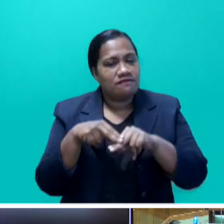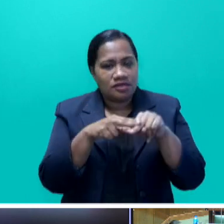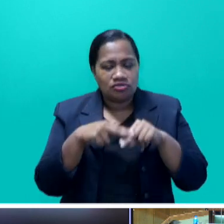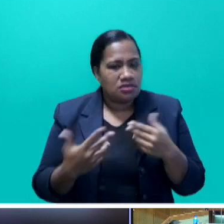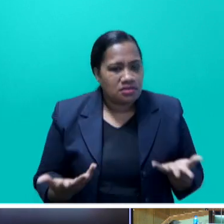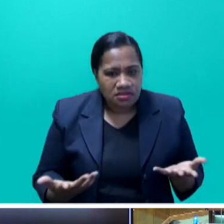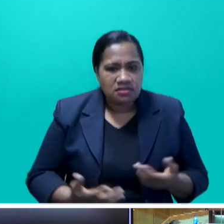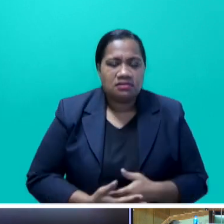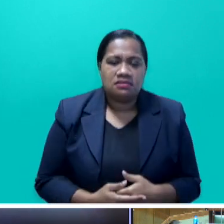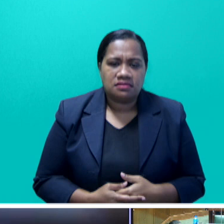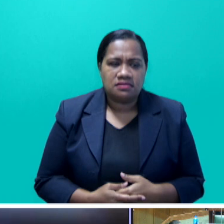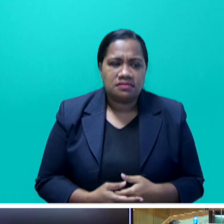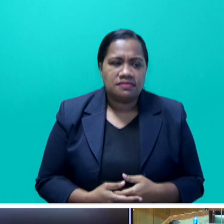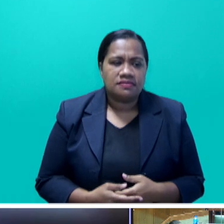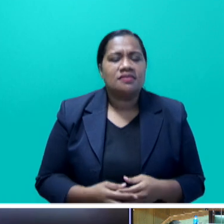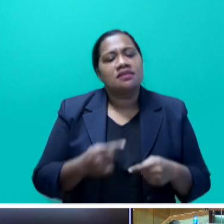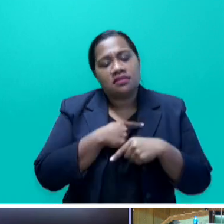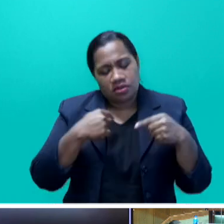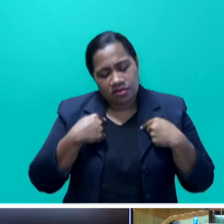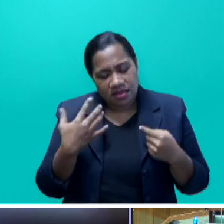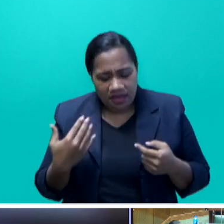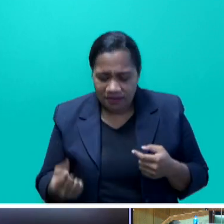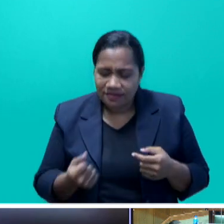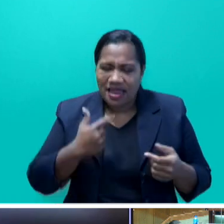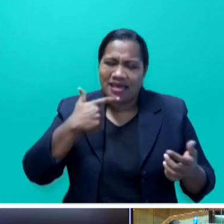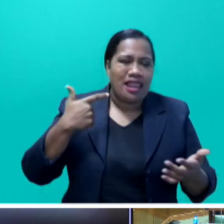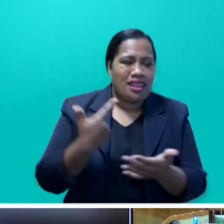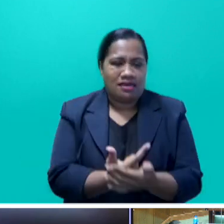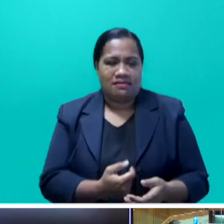that we have a compulsive liar in our midst.